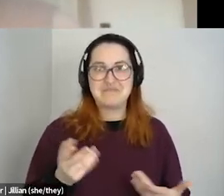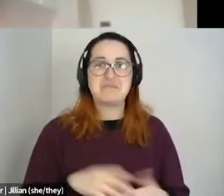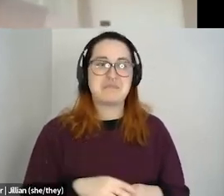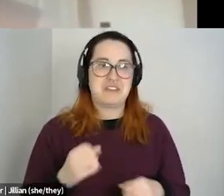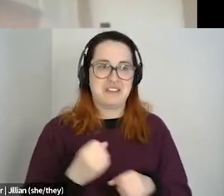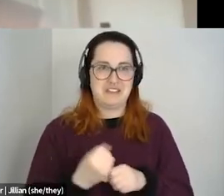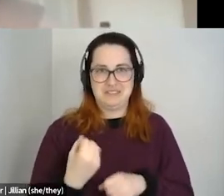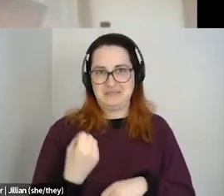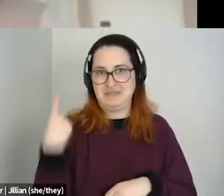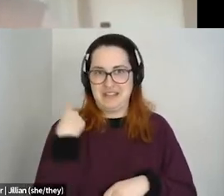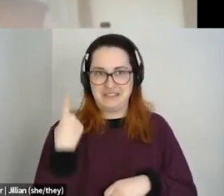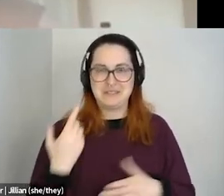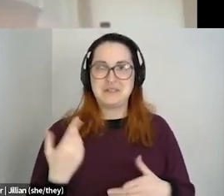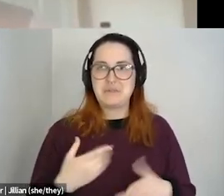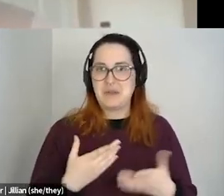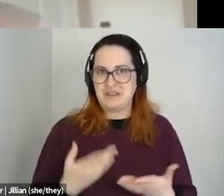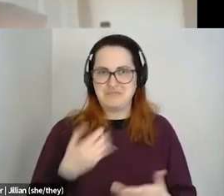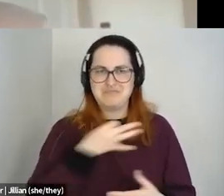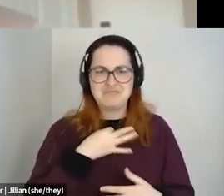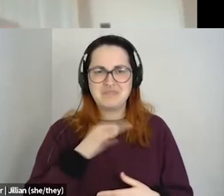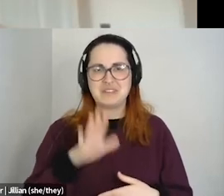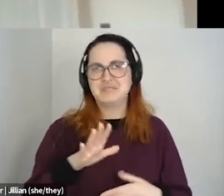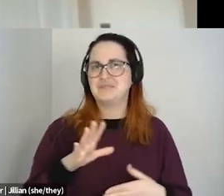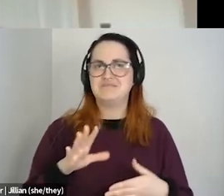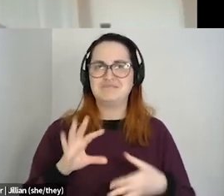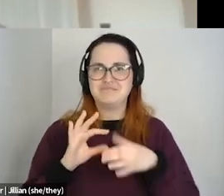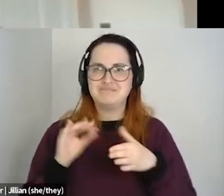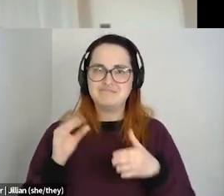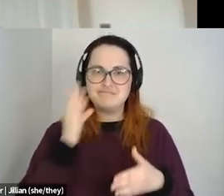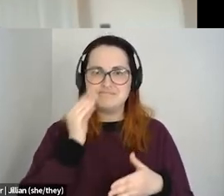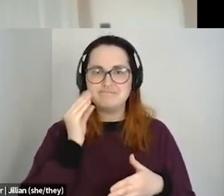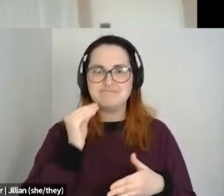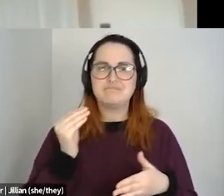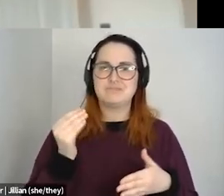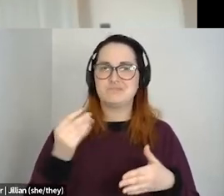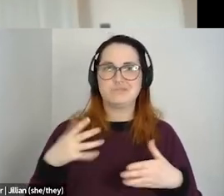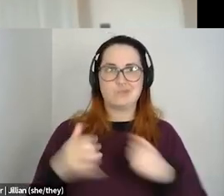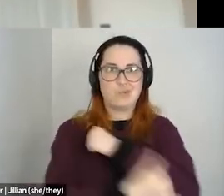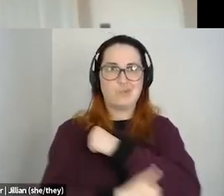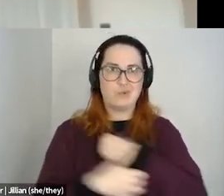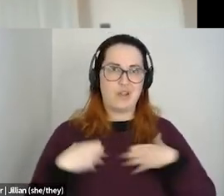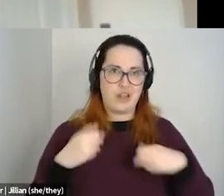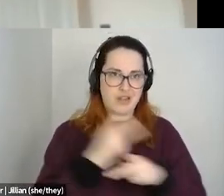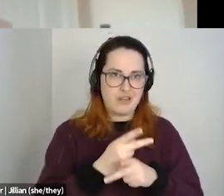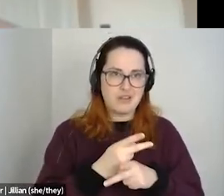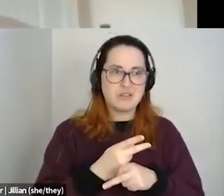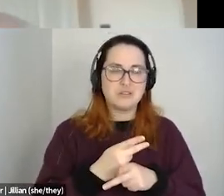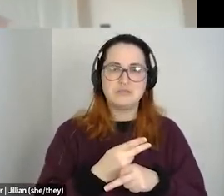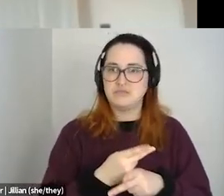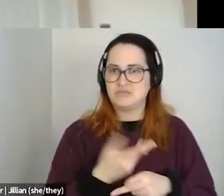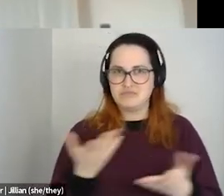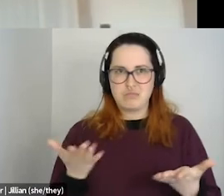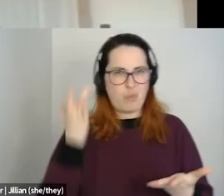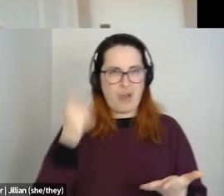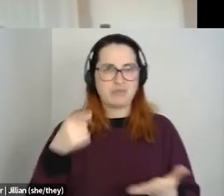connections to advocacy in rural healthcare is and, um, what prompted you to like start all these, uh,